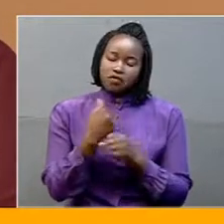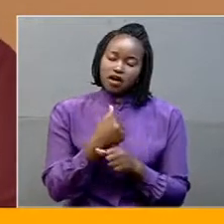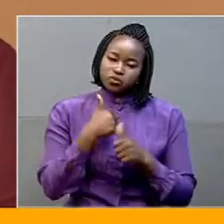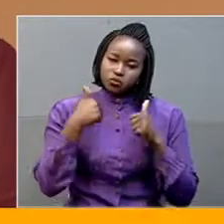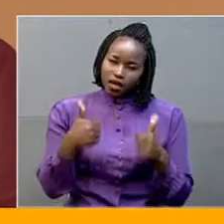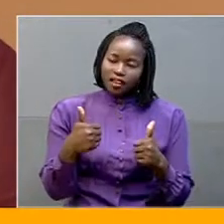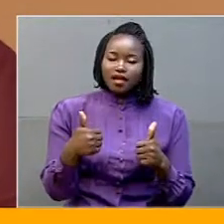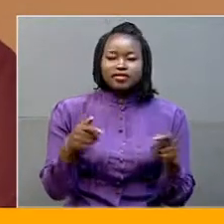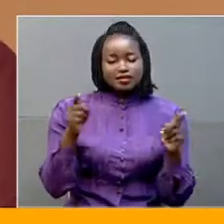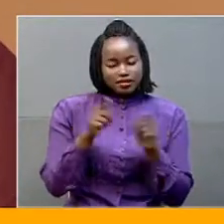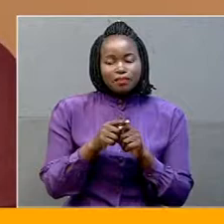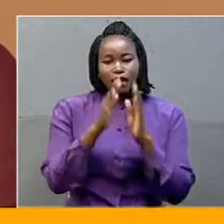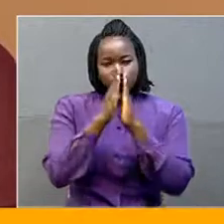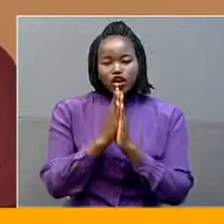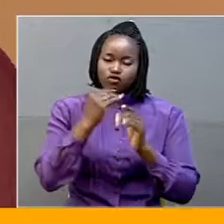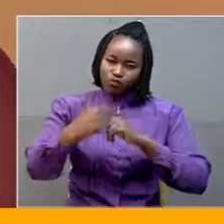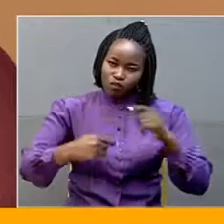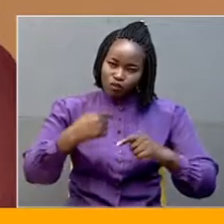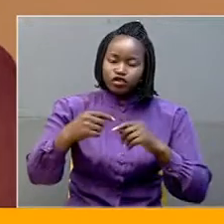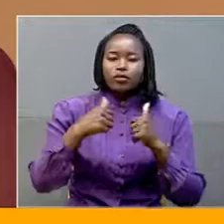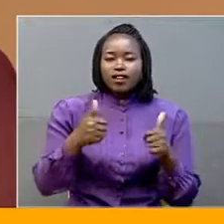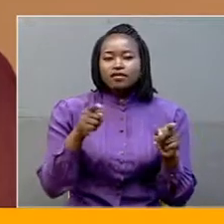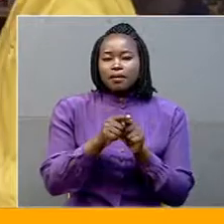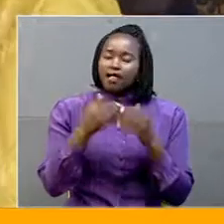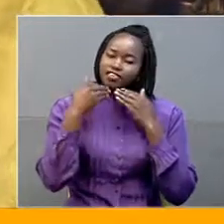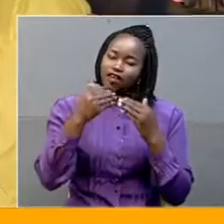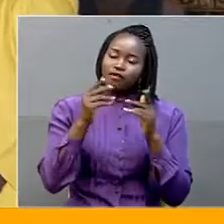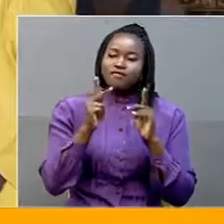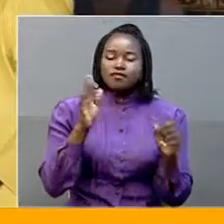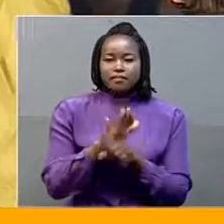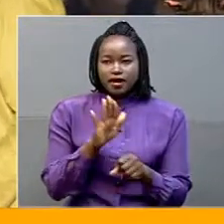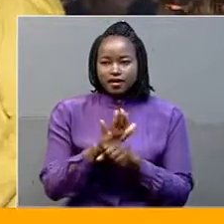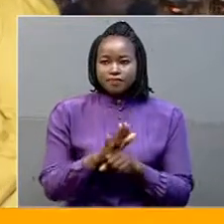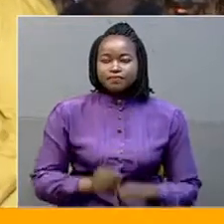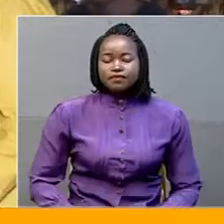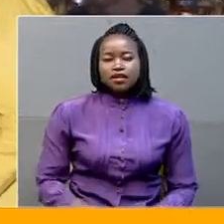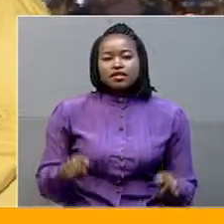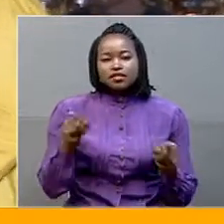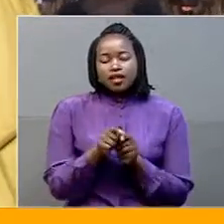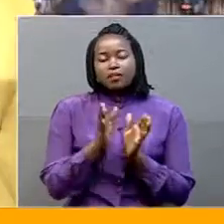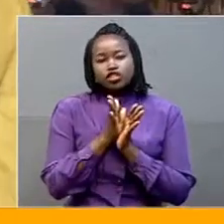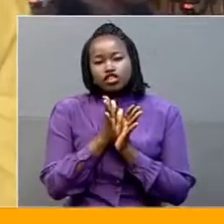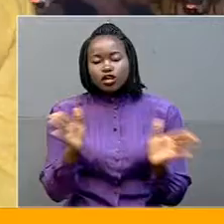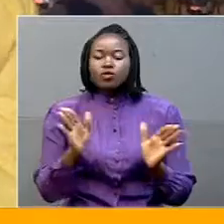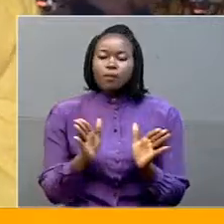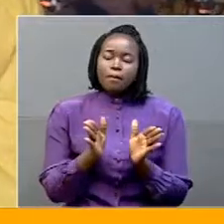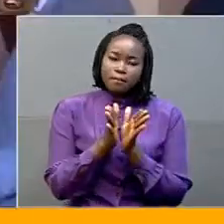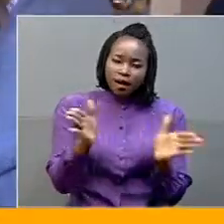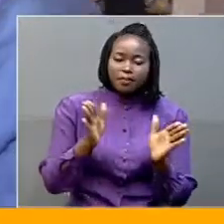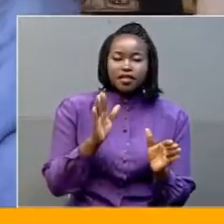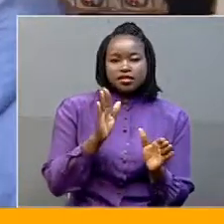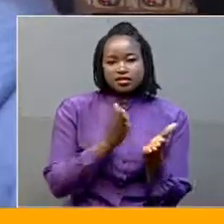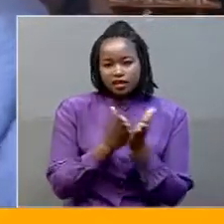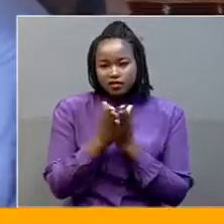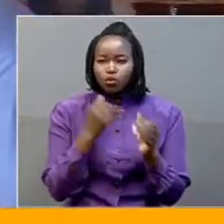of the Special Refugees. Thank you and thank you very much. Retired Public Service Officials, who worked with the Office of the Prime